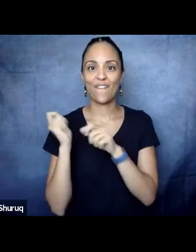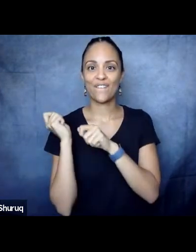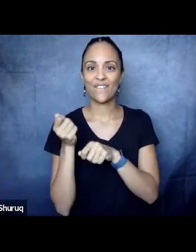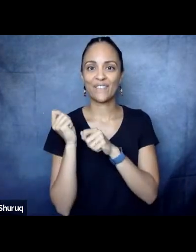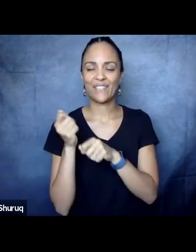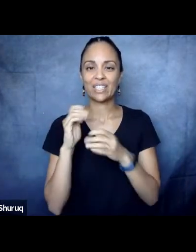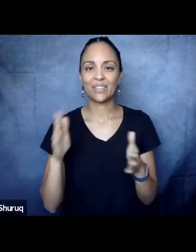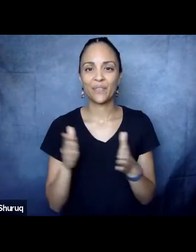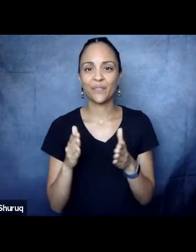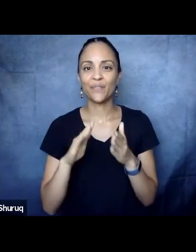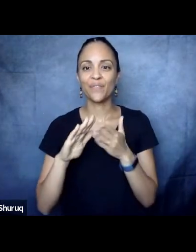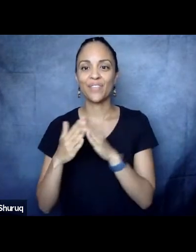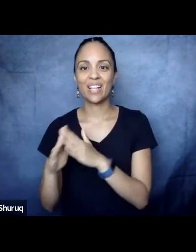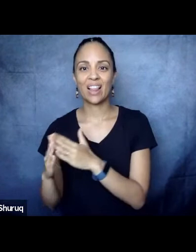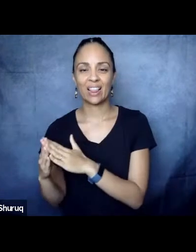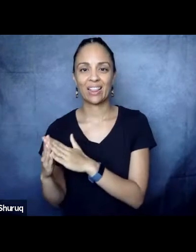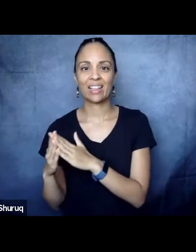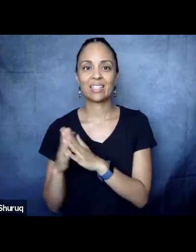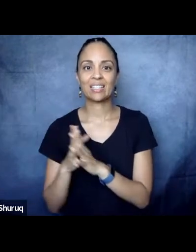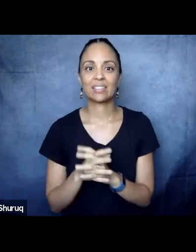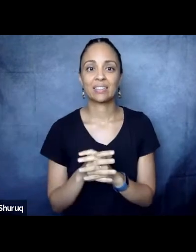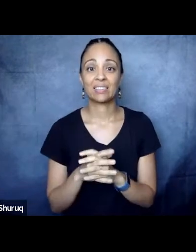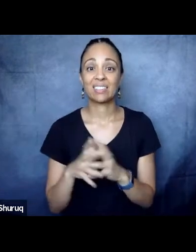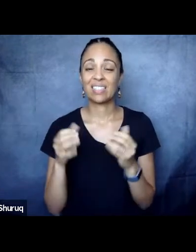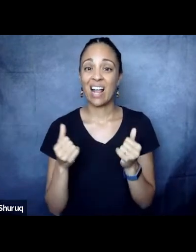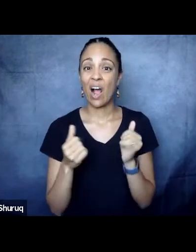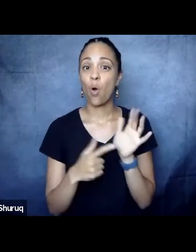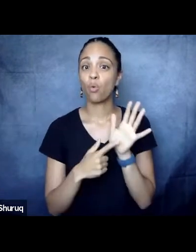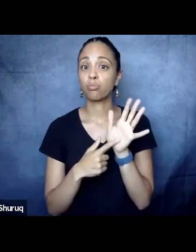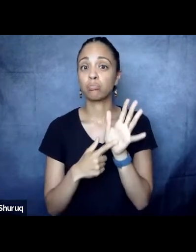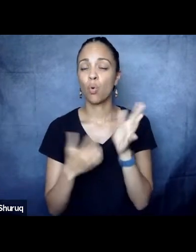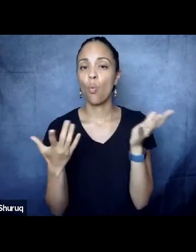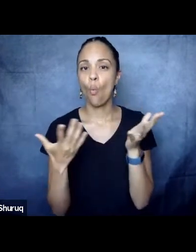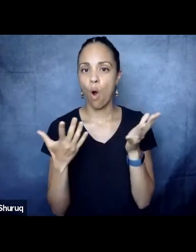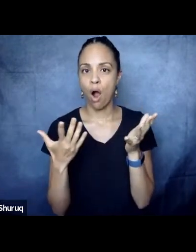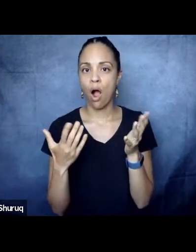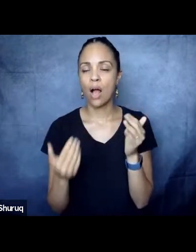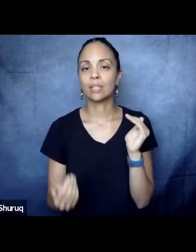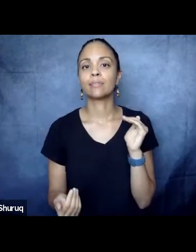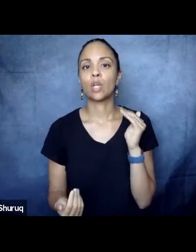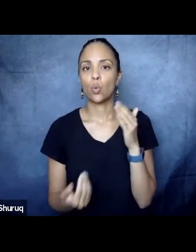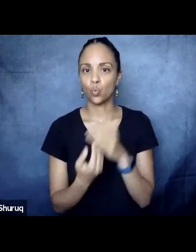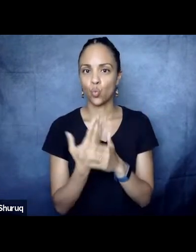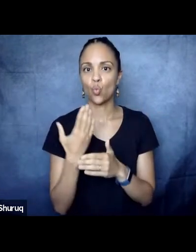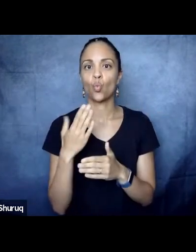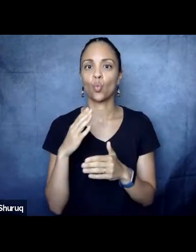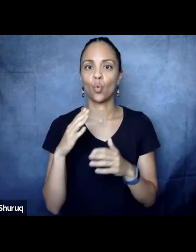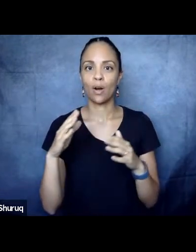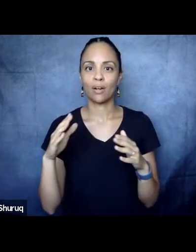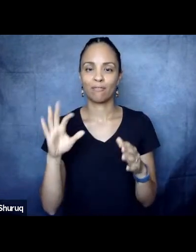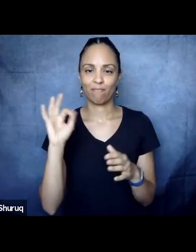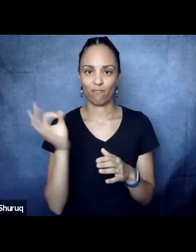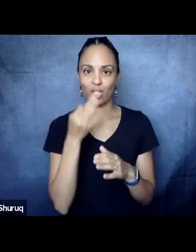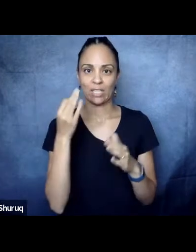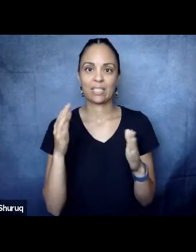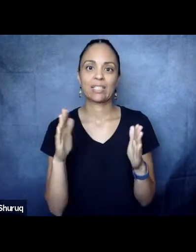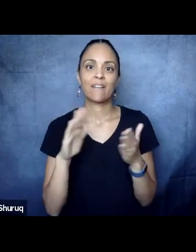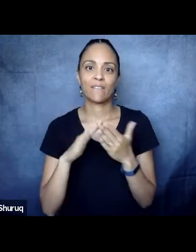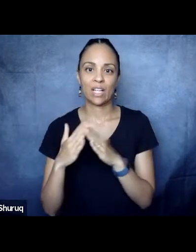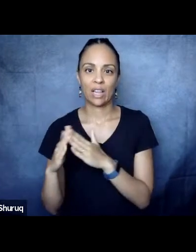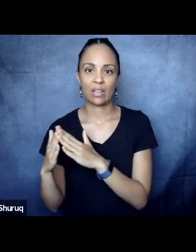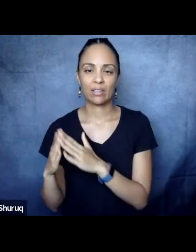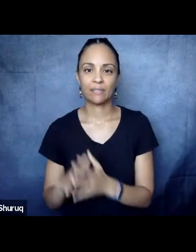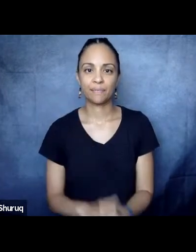that represents the present day Ile de la Cité, the center around which Paris developed. The Frankish King